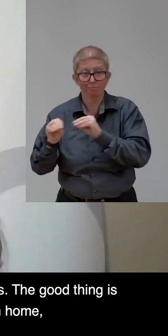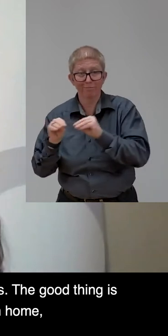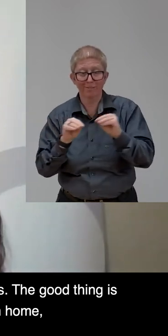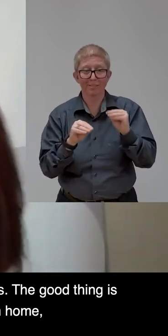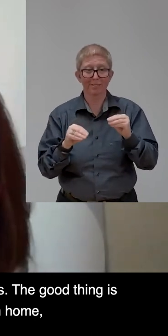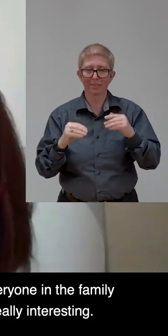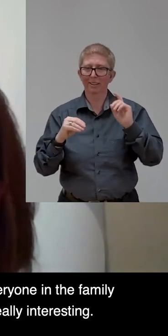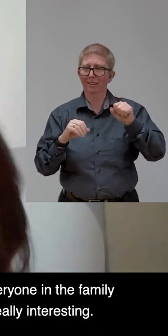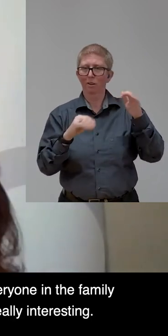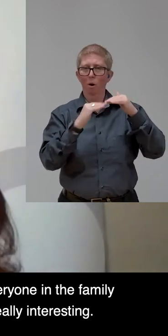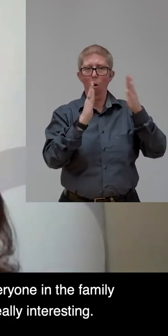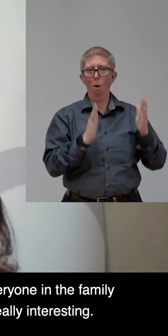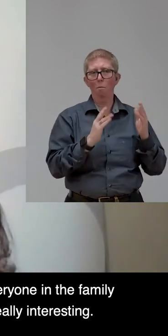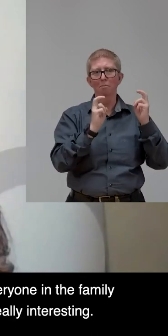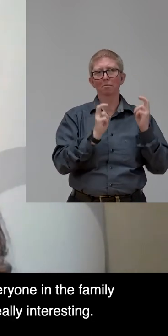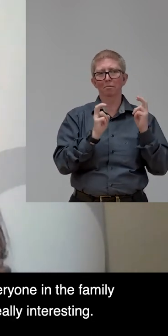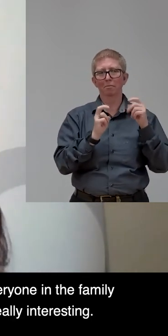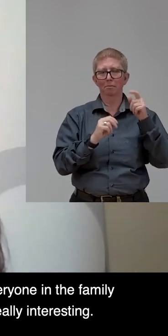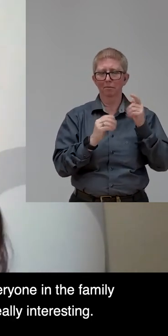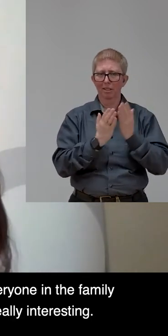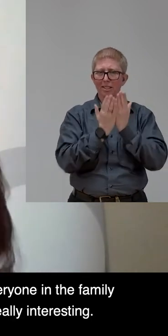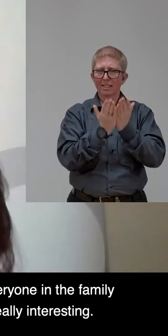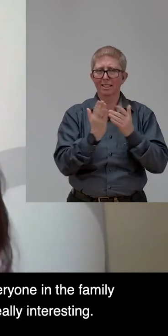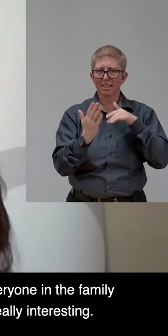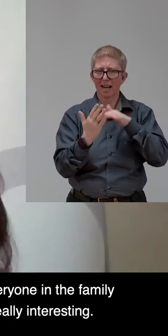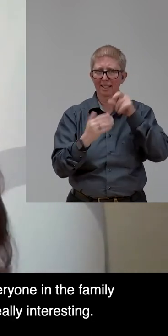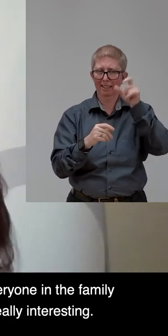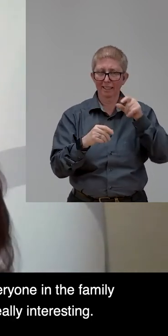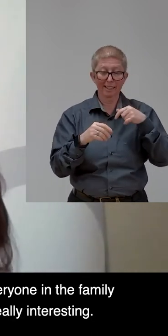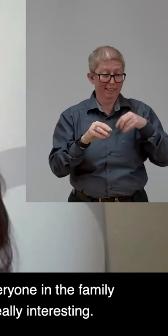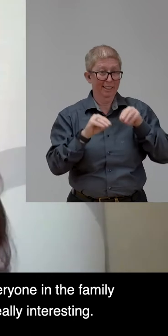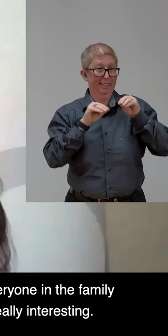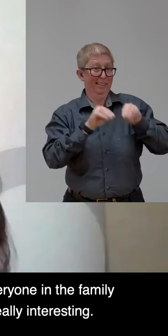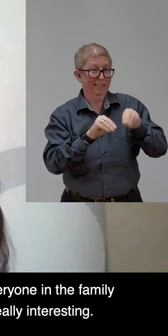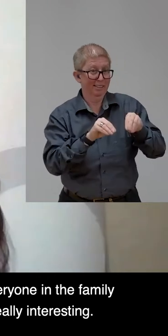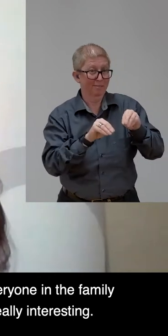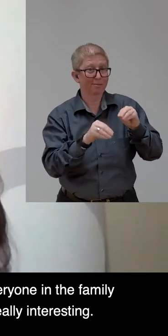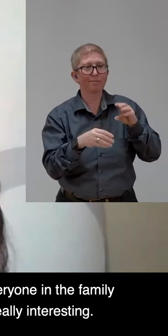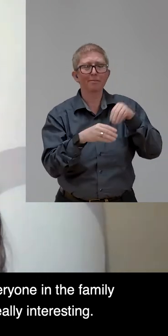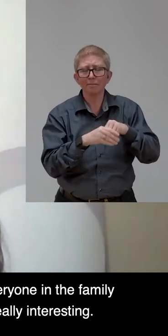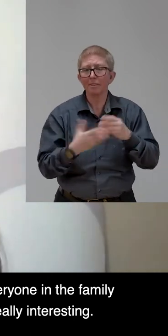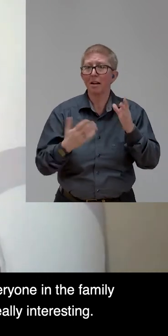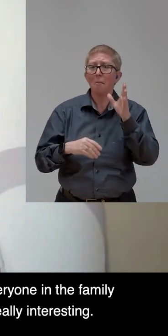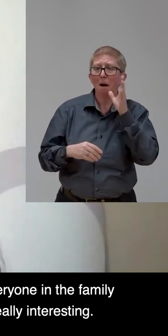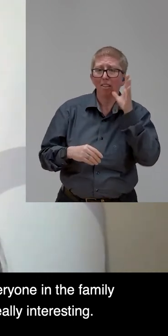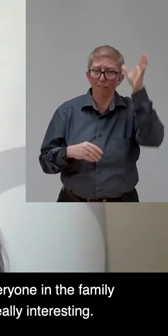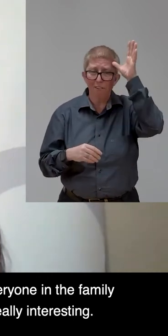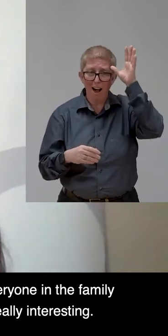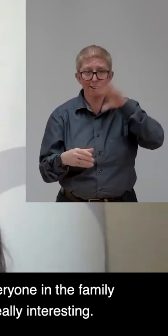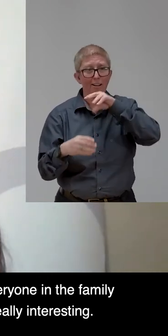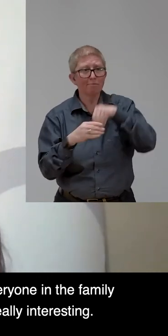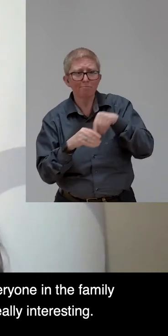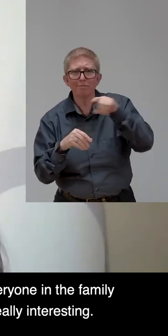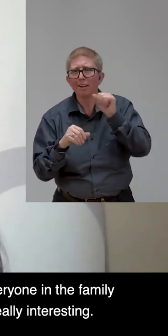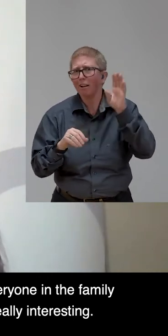the mother, the father, the daughter, the sister, everyone in the family was part of that process. So that was